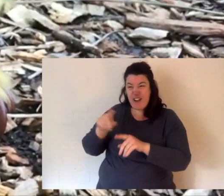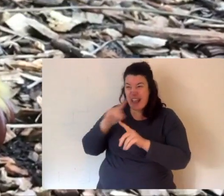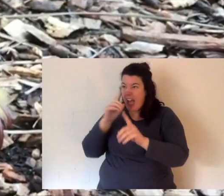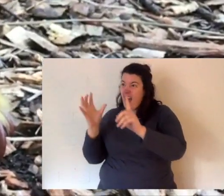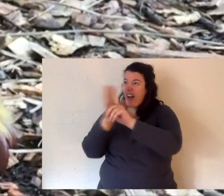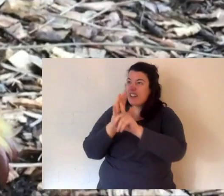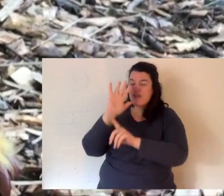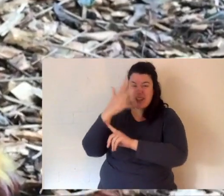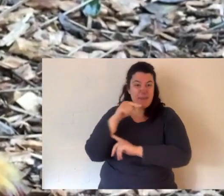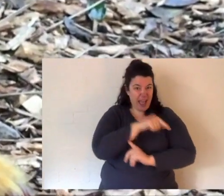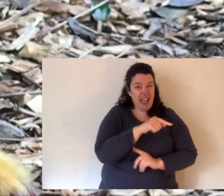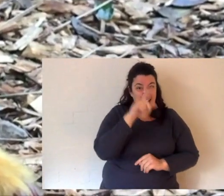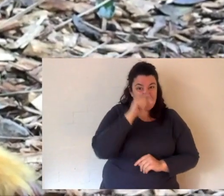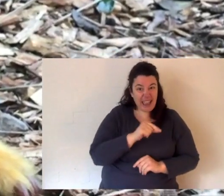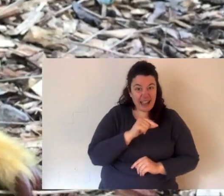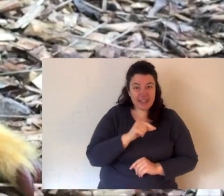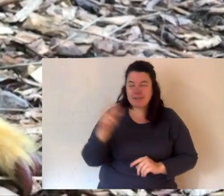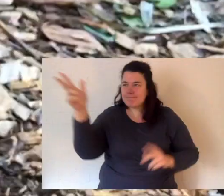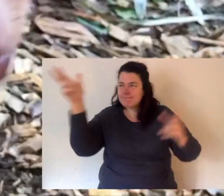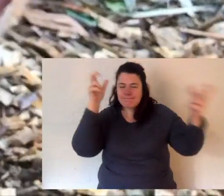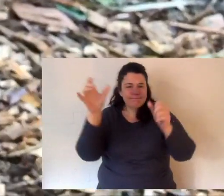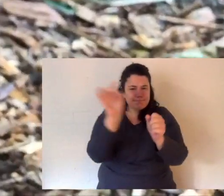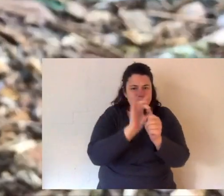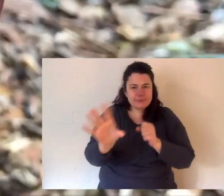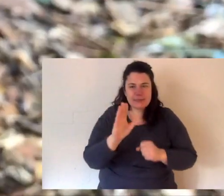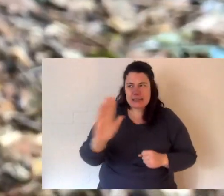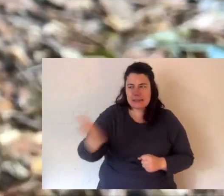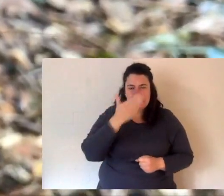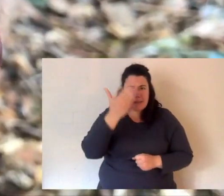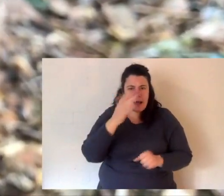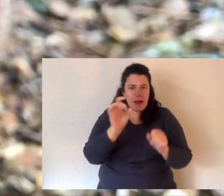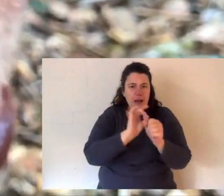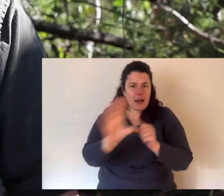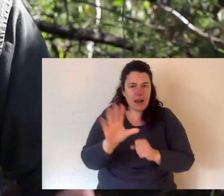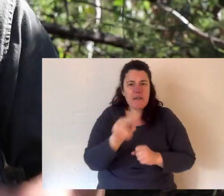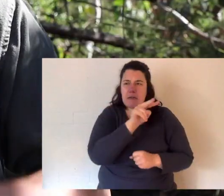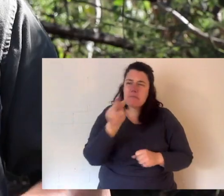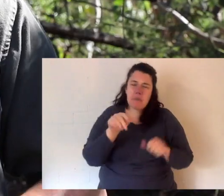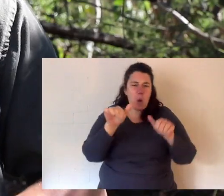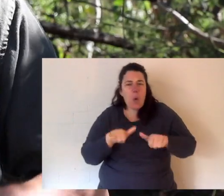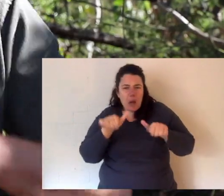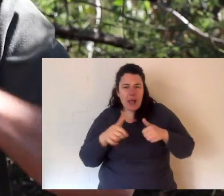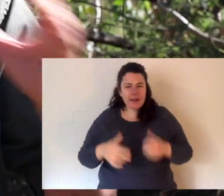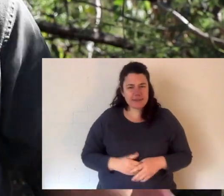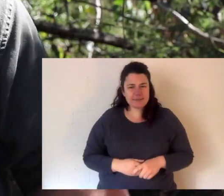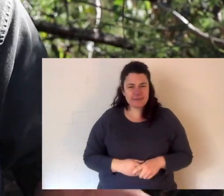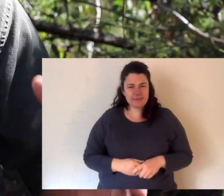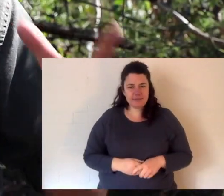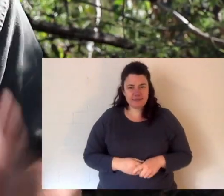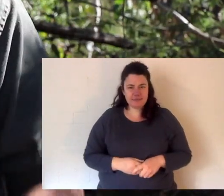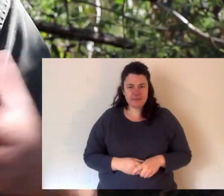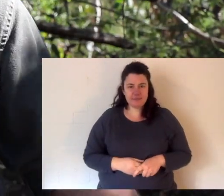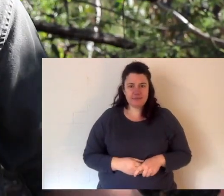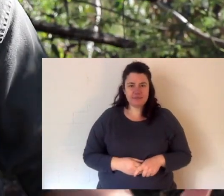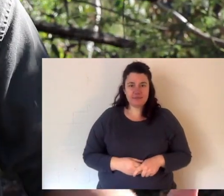the big trees they have a great sense of hearing a great sense of smell and reasonable eyesight. tree kangaroo spend their entire life